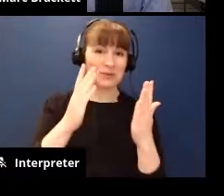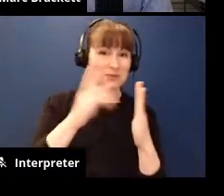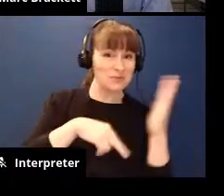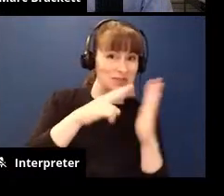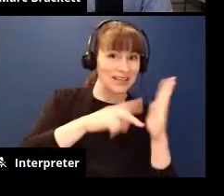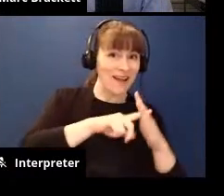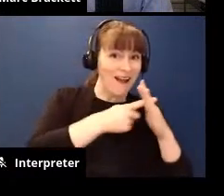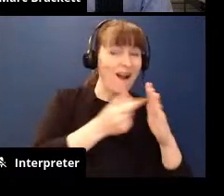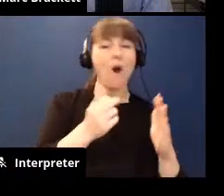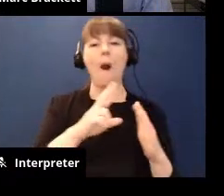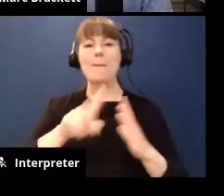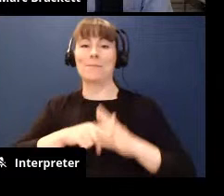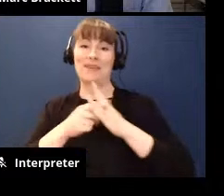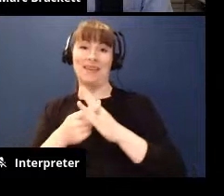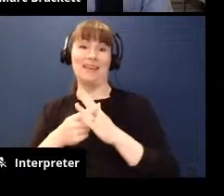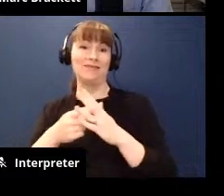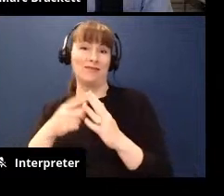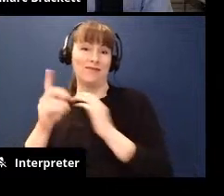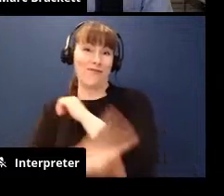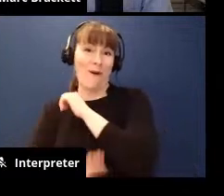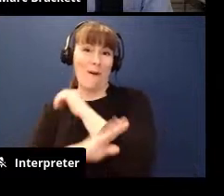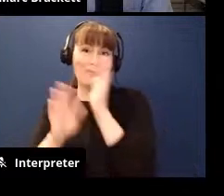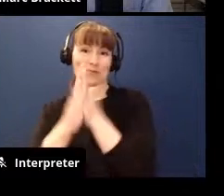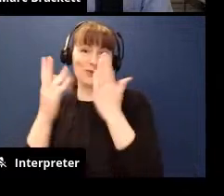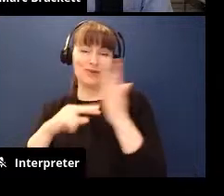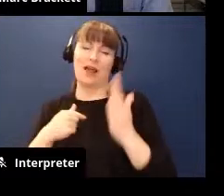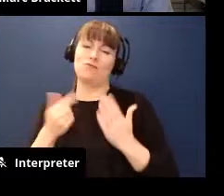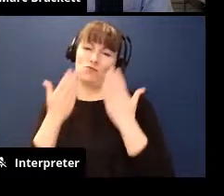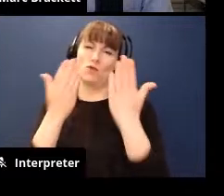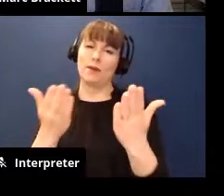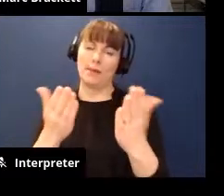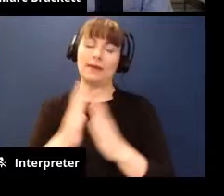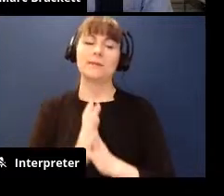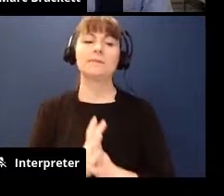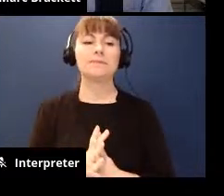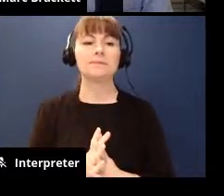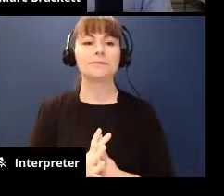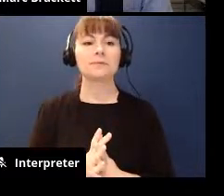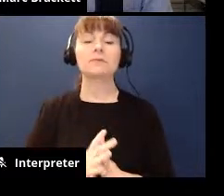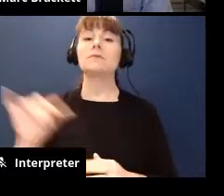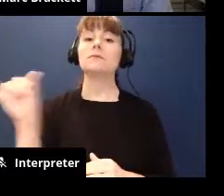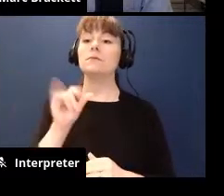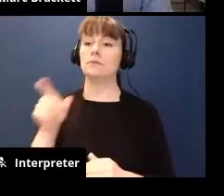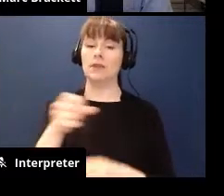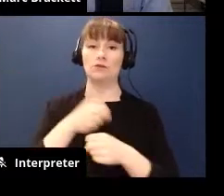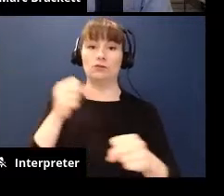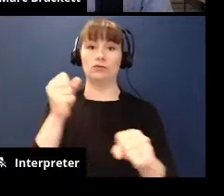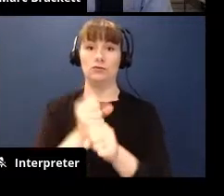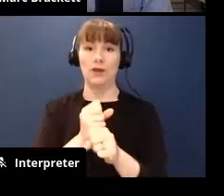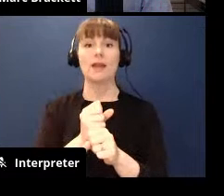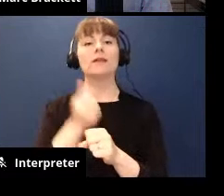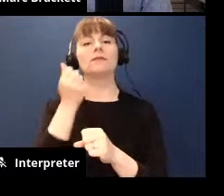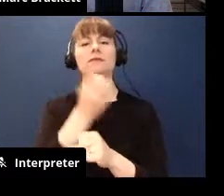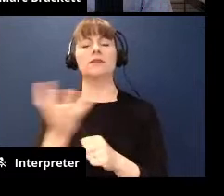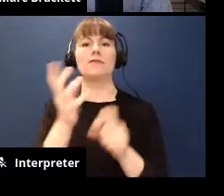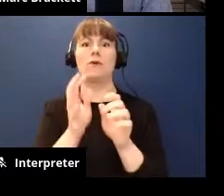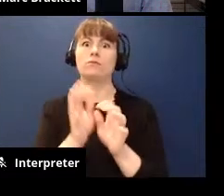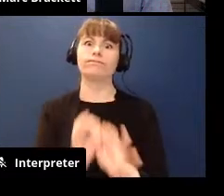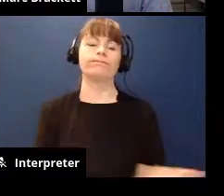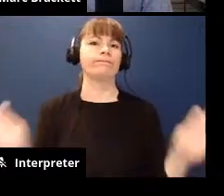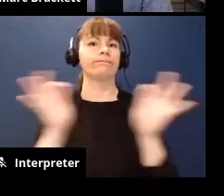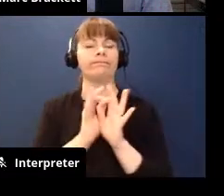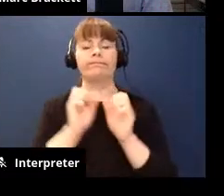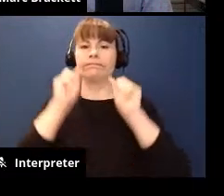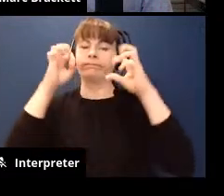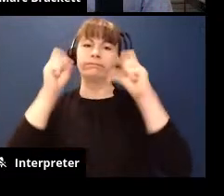highly highly recommend this and he also has created a number of incredible tools and